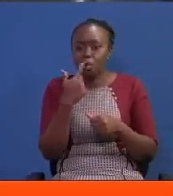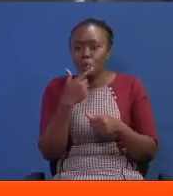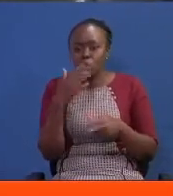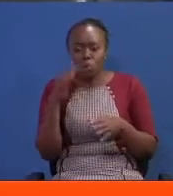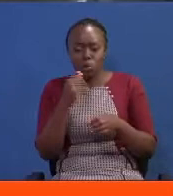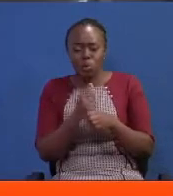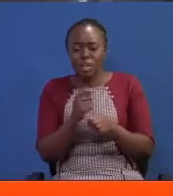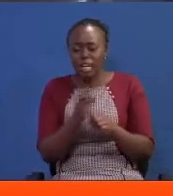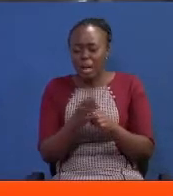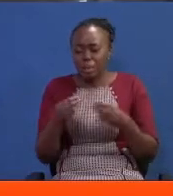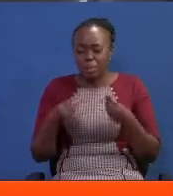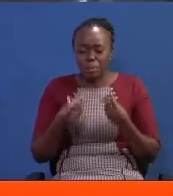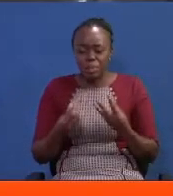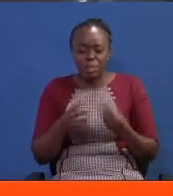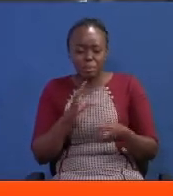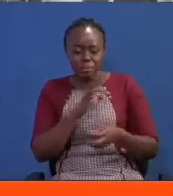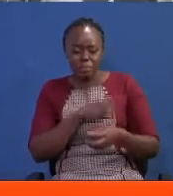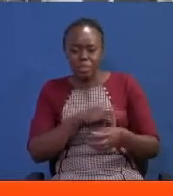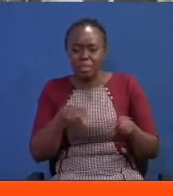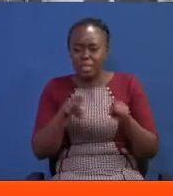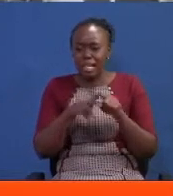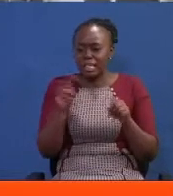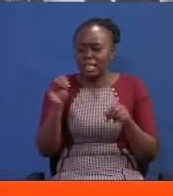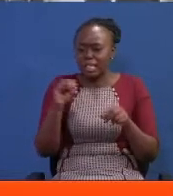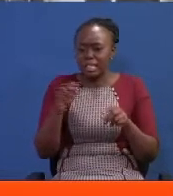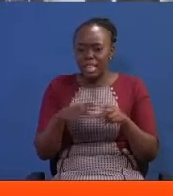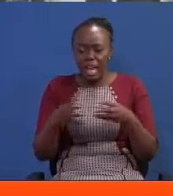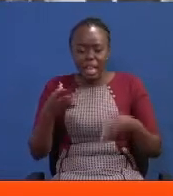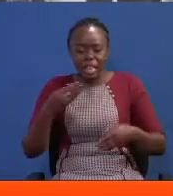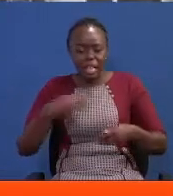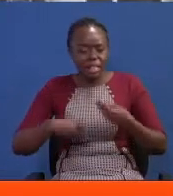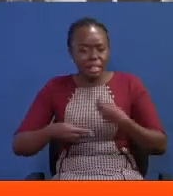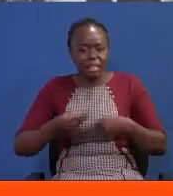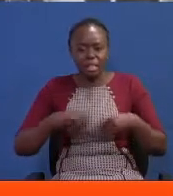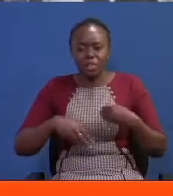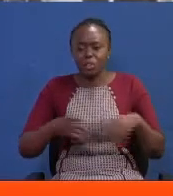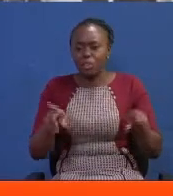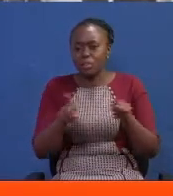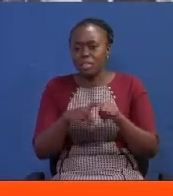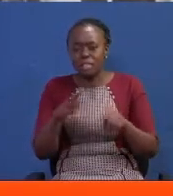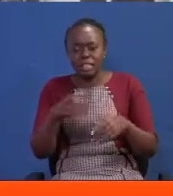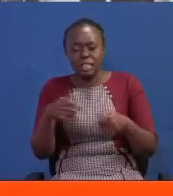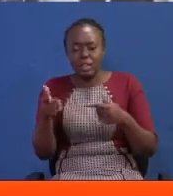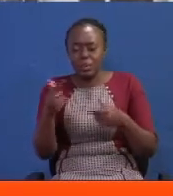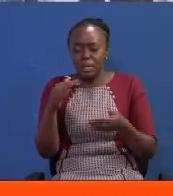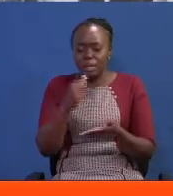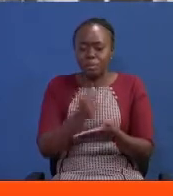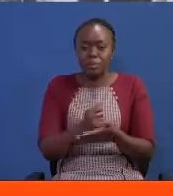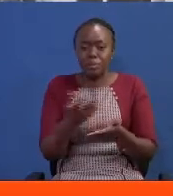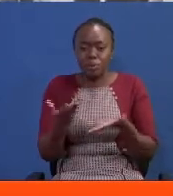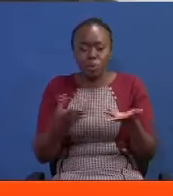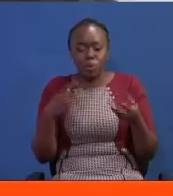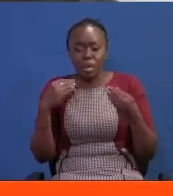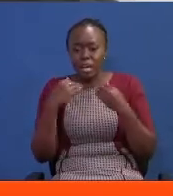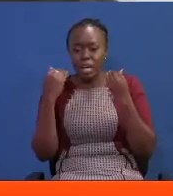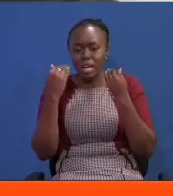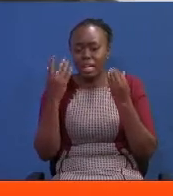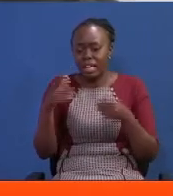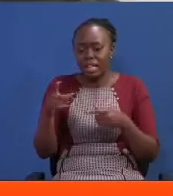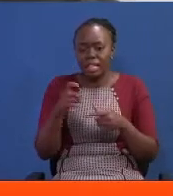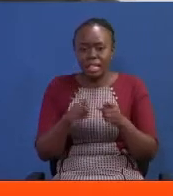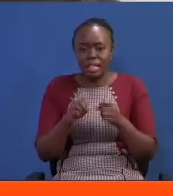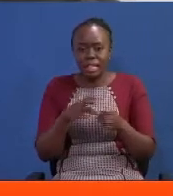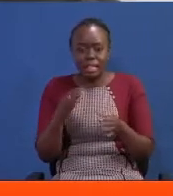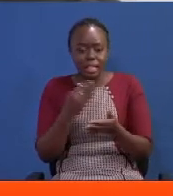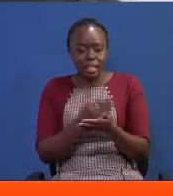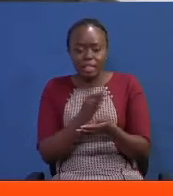embezzlement of funds, nepotism and corruption. His attempts to return to office, when restated by courts, have been thwarted